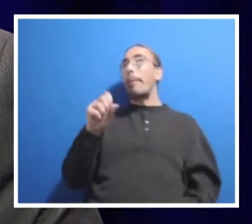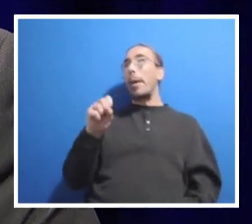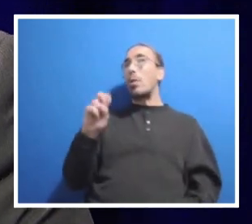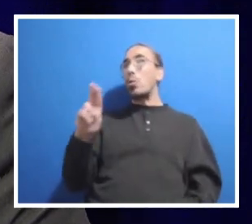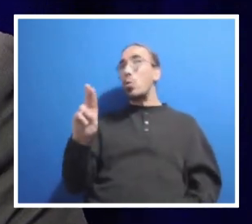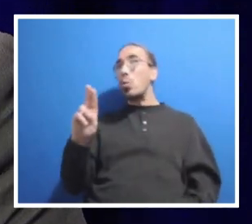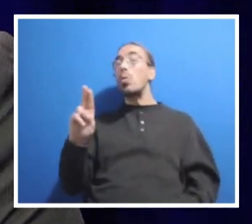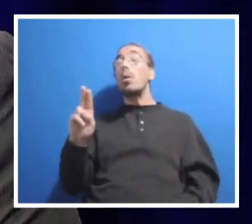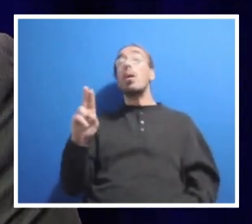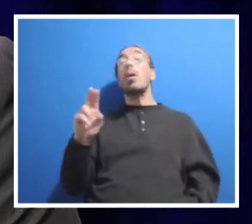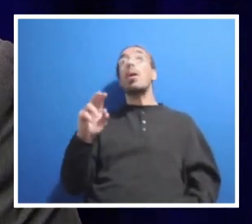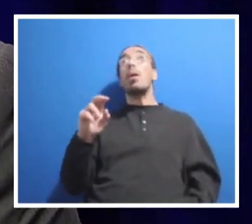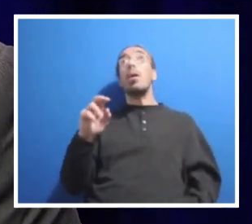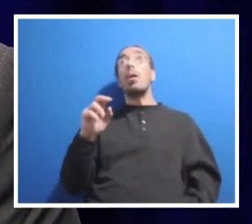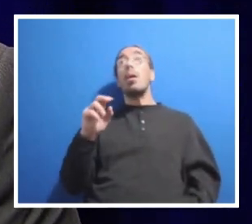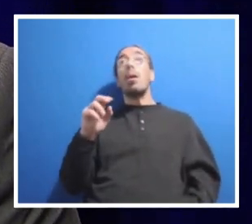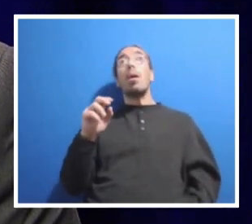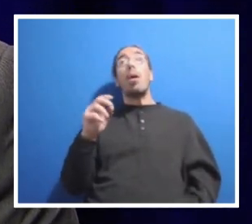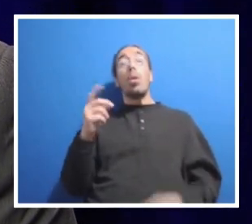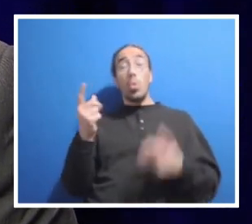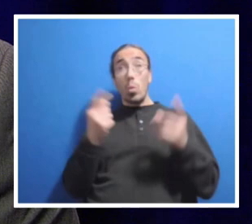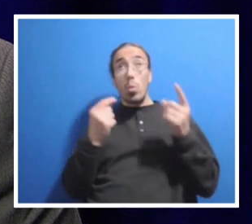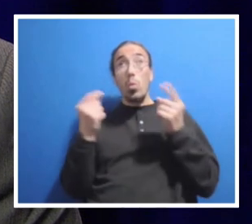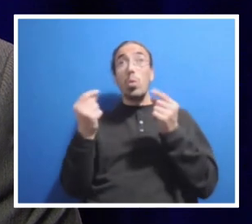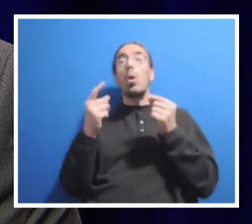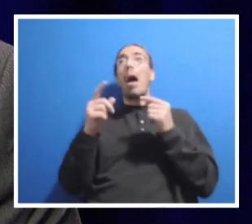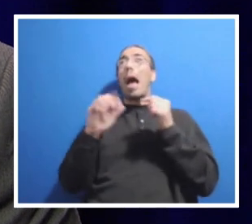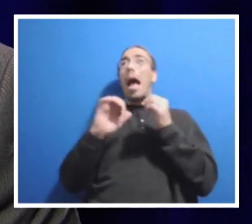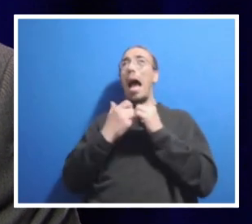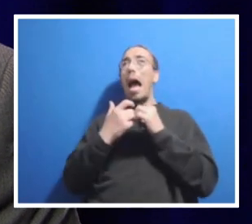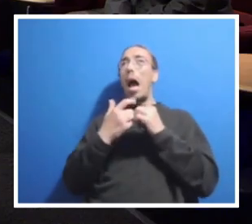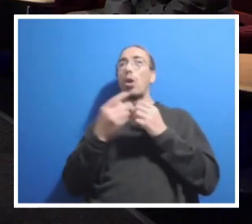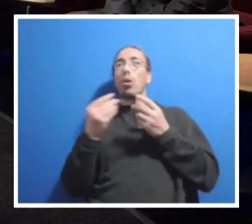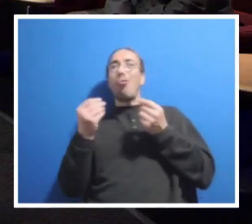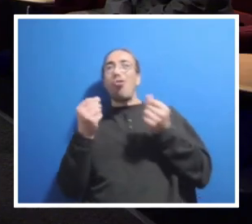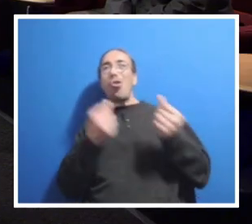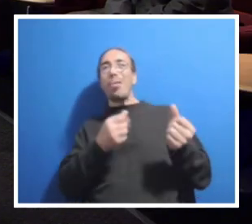what can you do and what are you doing to address that morale issue?